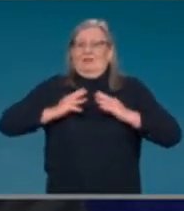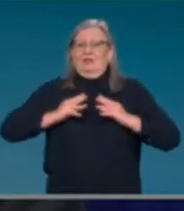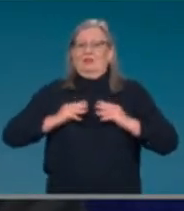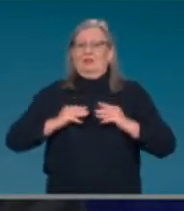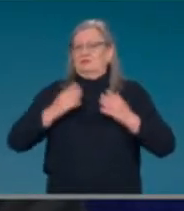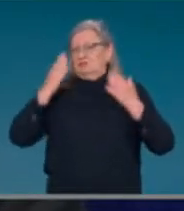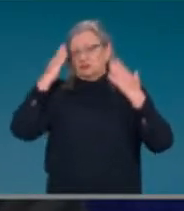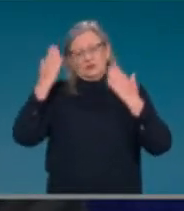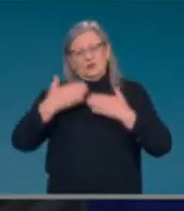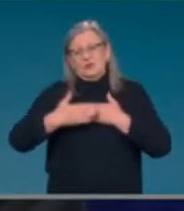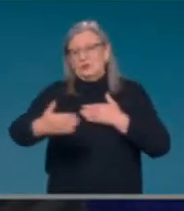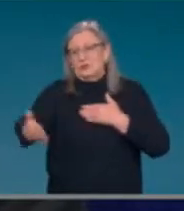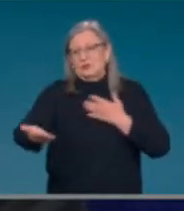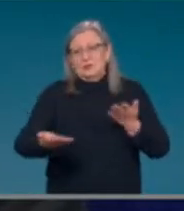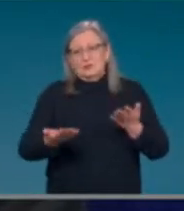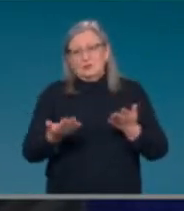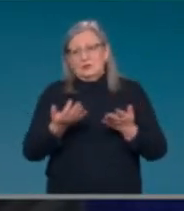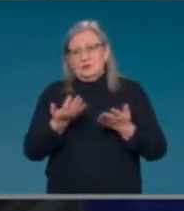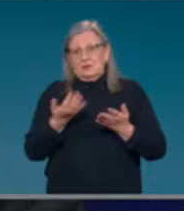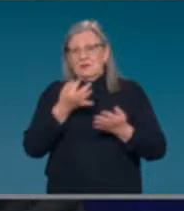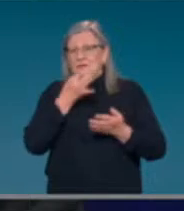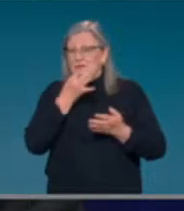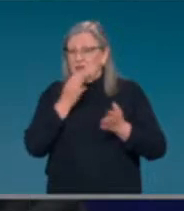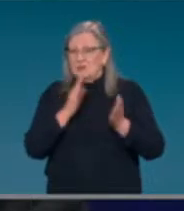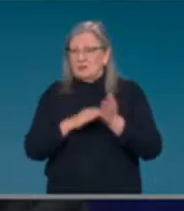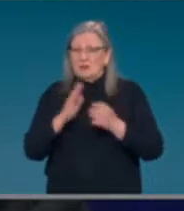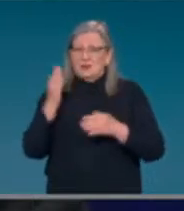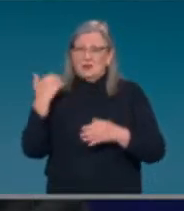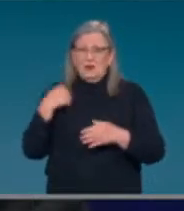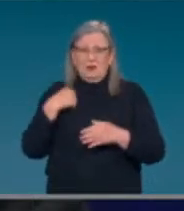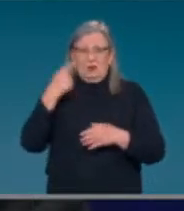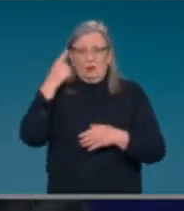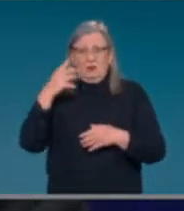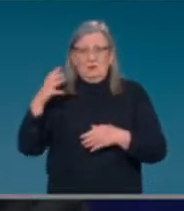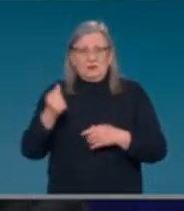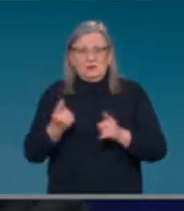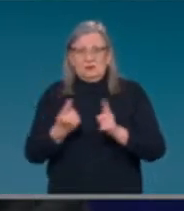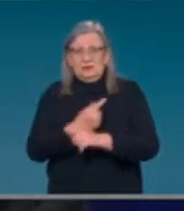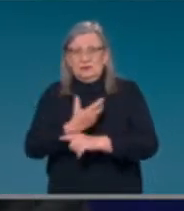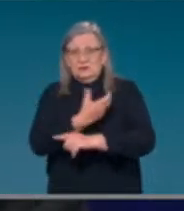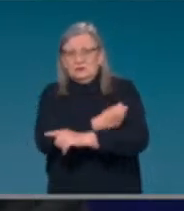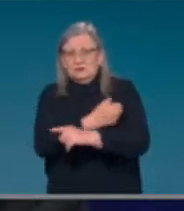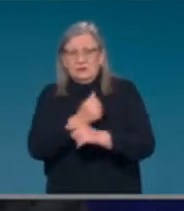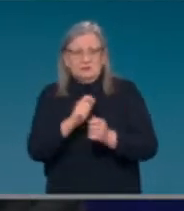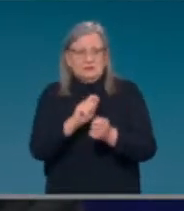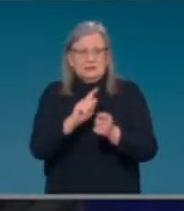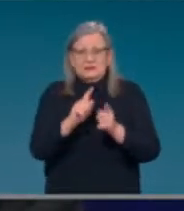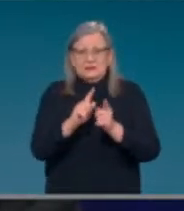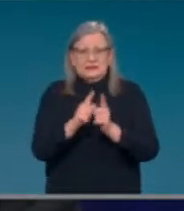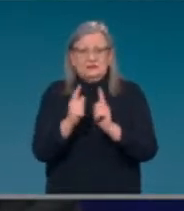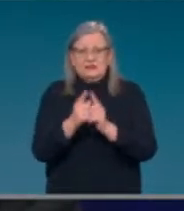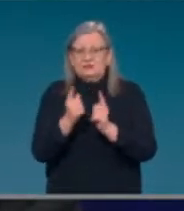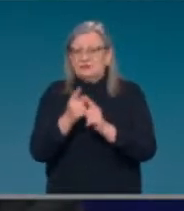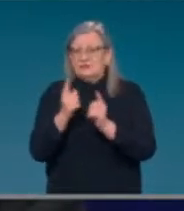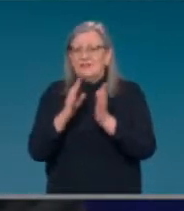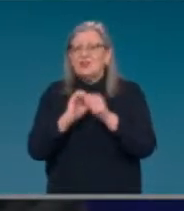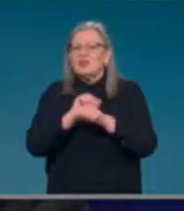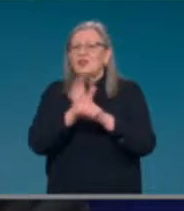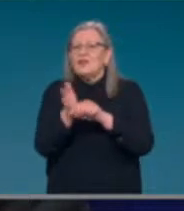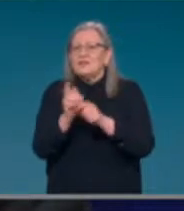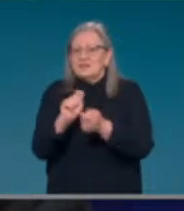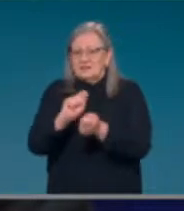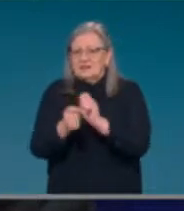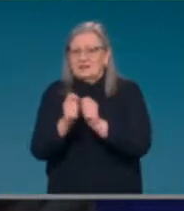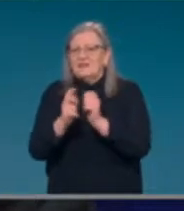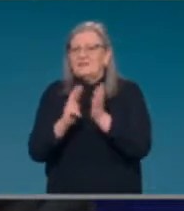vaccines because of the emergence of variants. And even with the severity of Delta and how predominant Delta has been globally, we haven't needed to